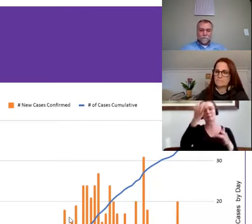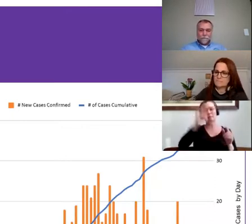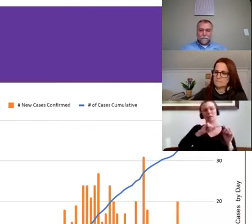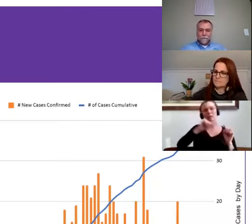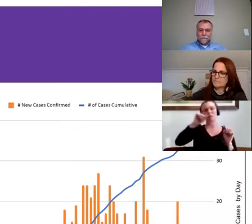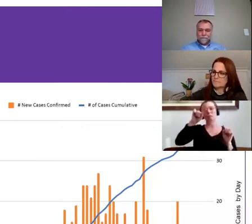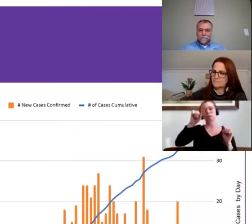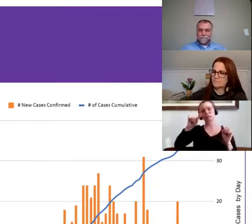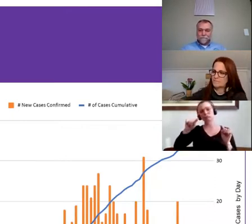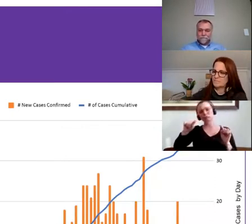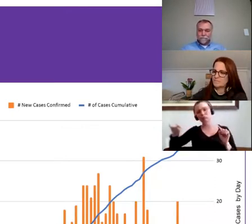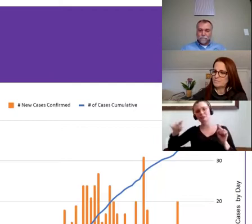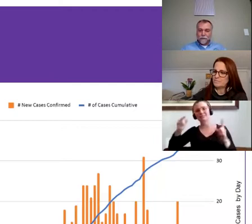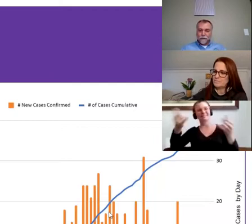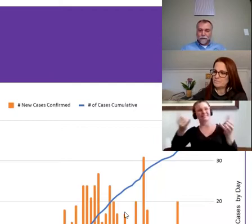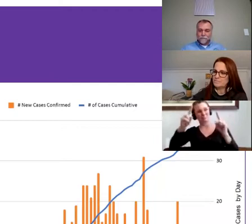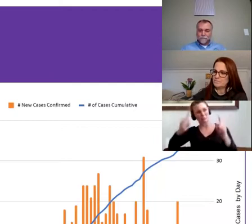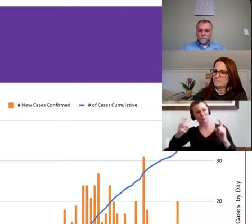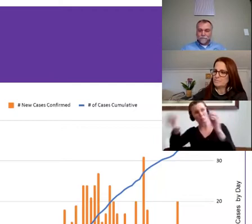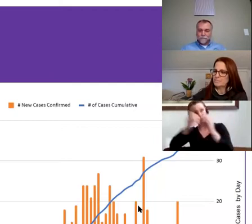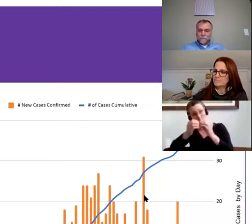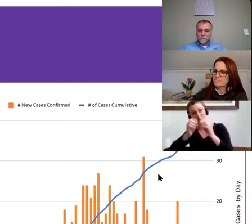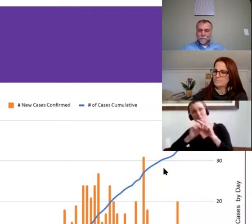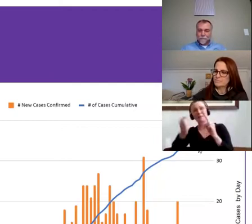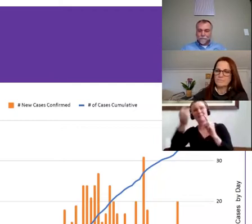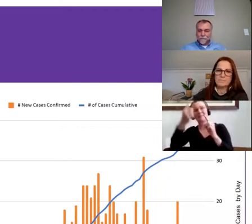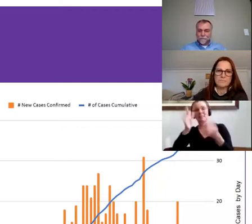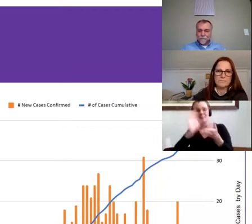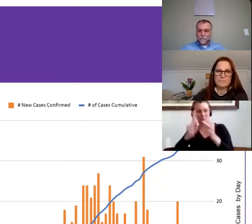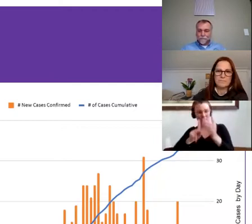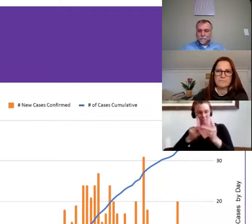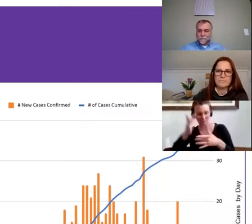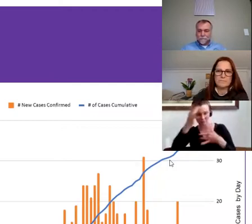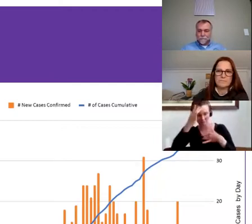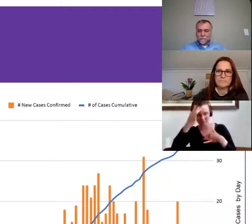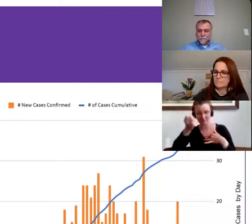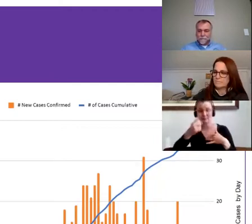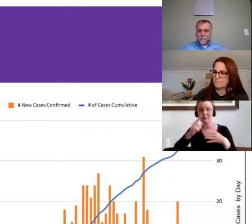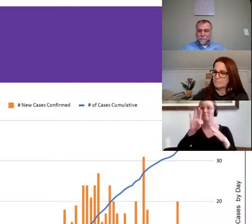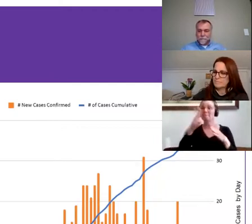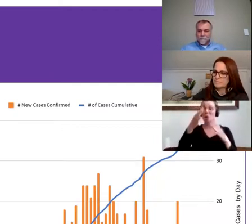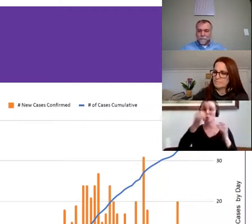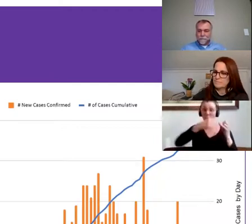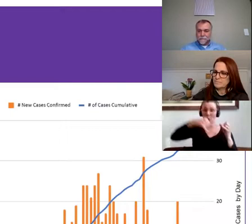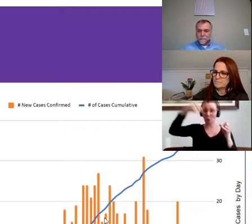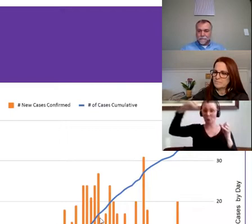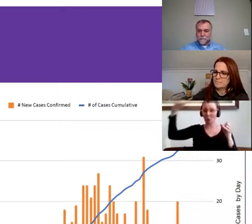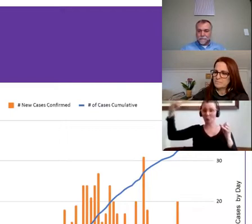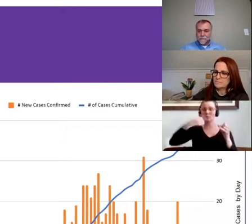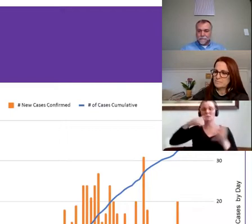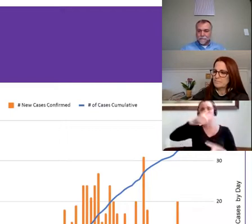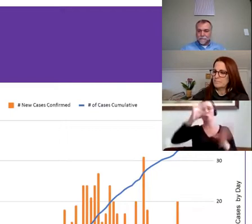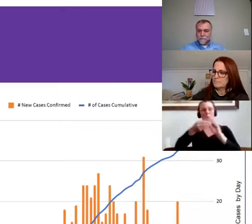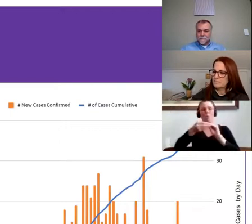certainly want to be testing more. The blue line here is the total number of cases for the city.